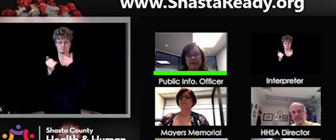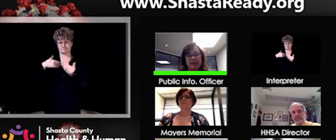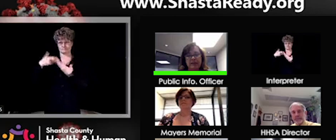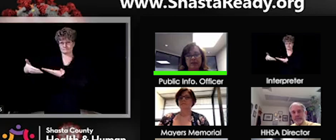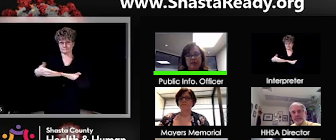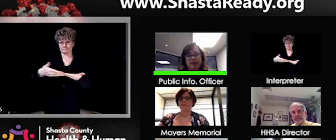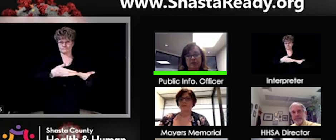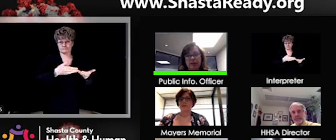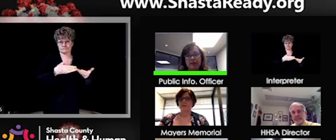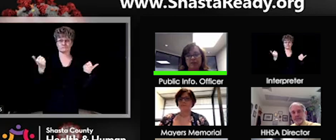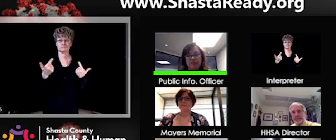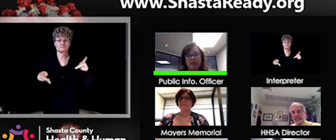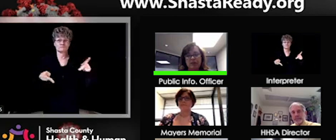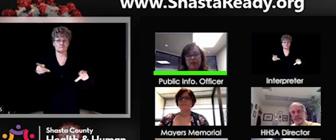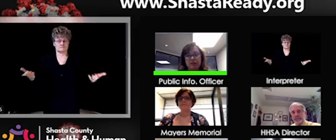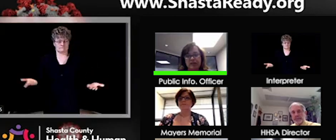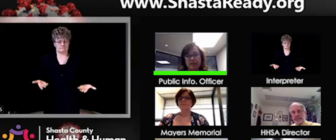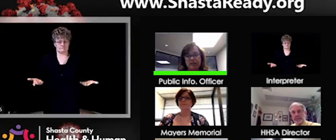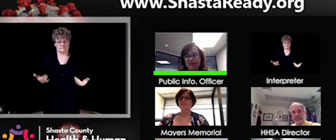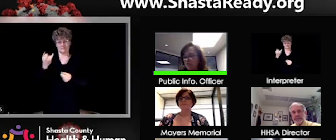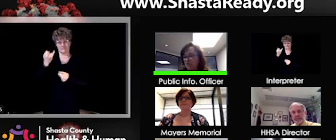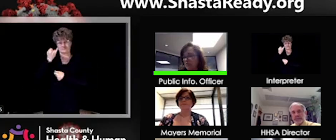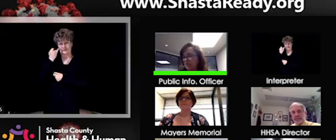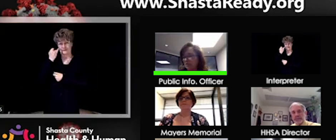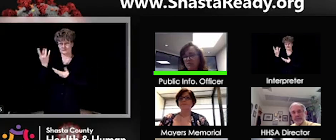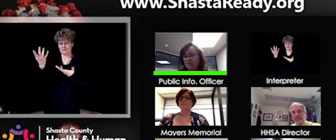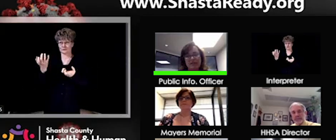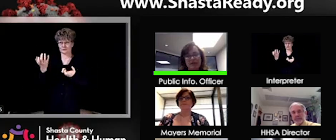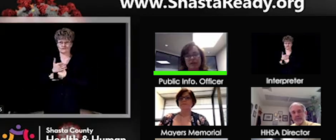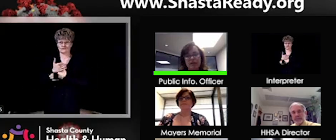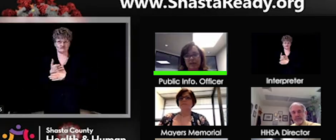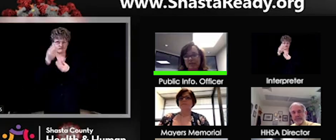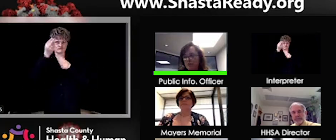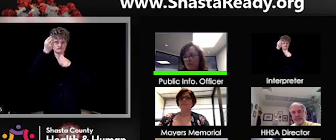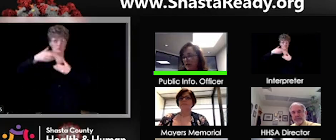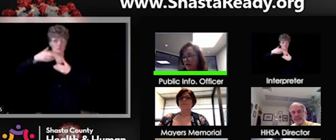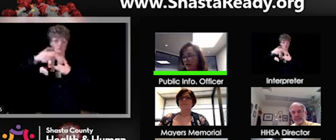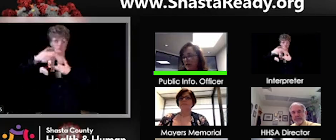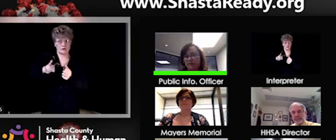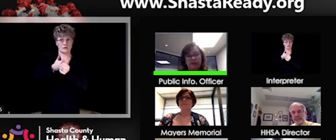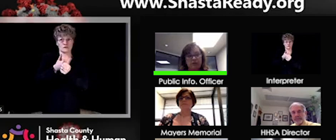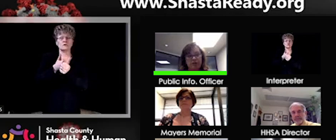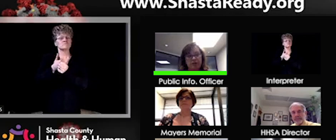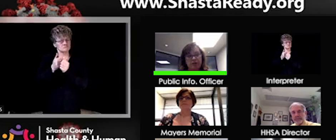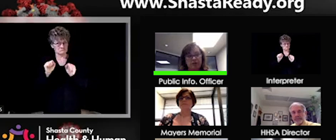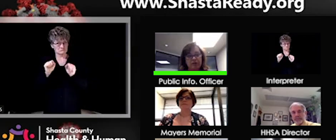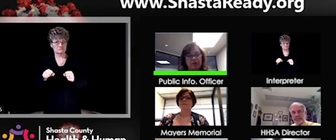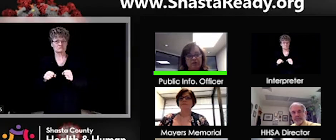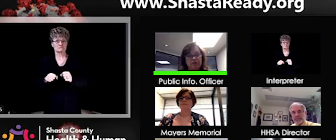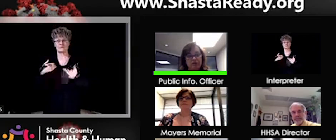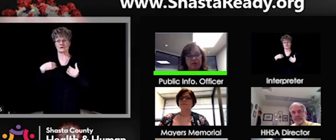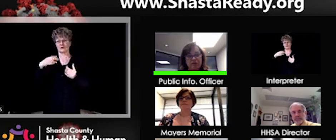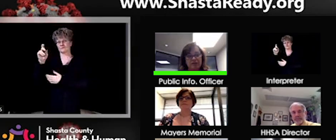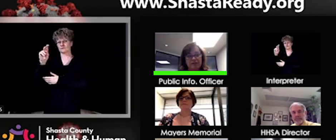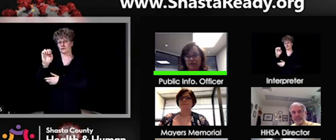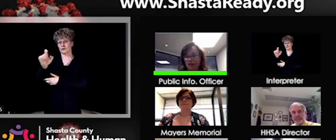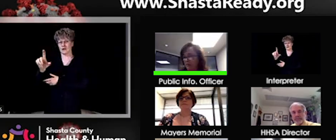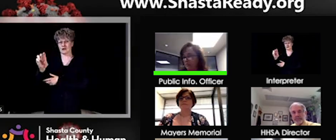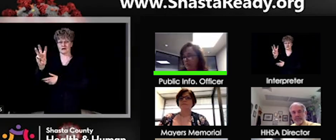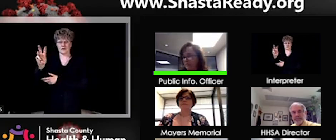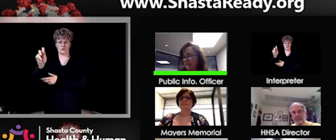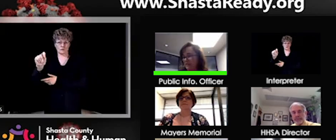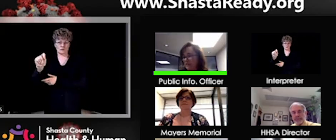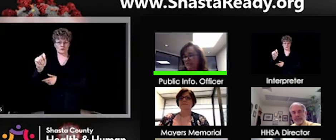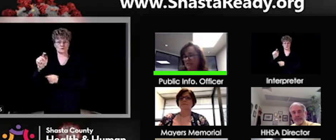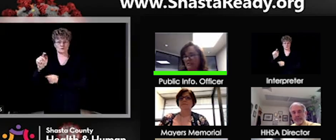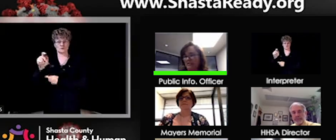then ask anyone who'd like to share any updates to do so. Today with us, we have Donnell Ewert, the director of the